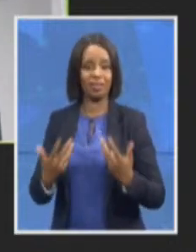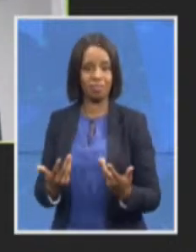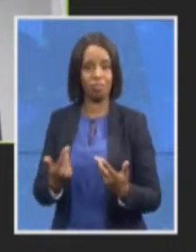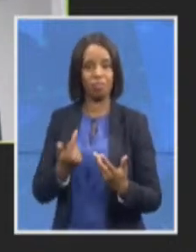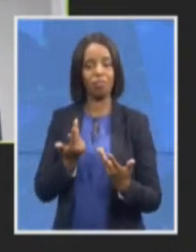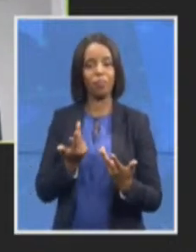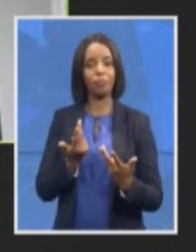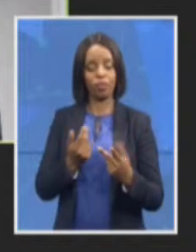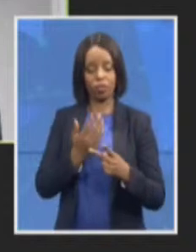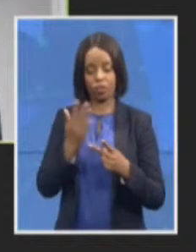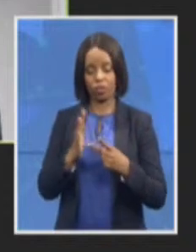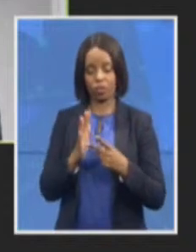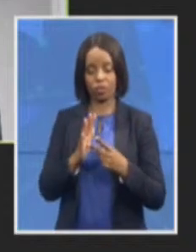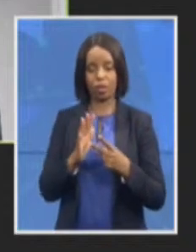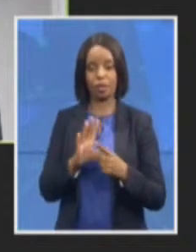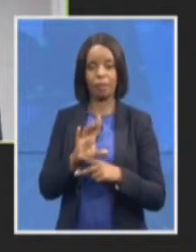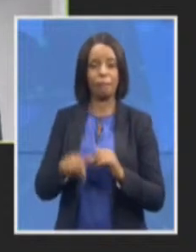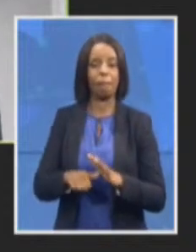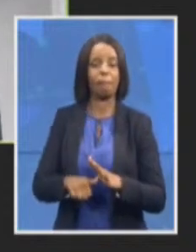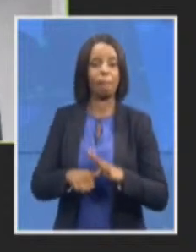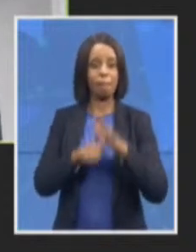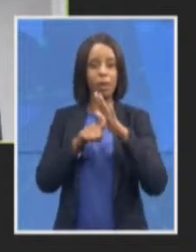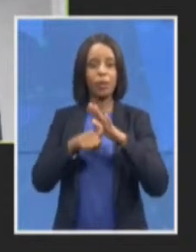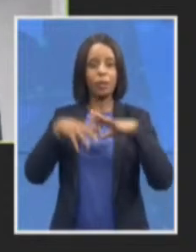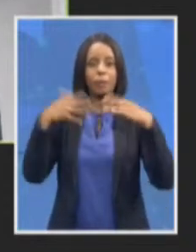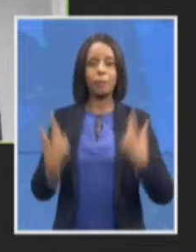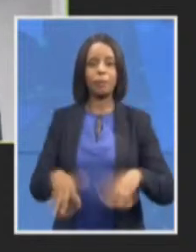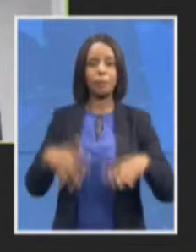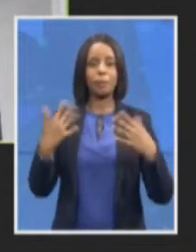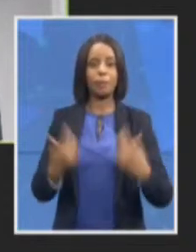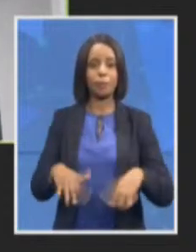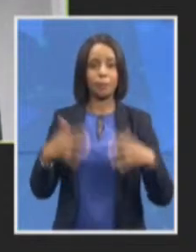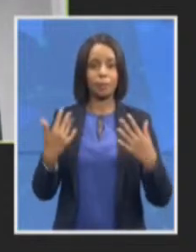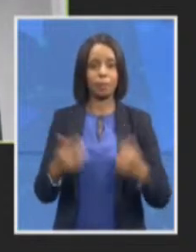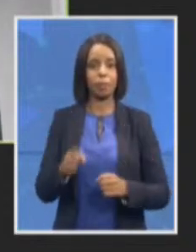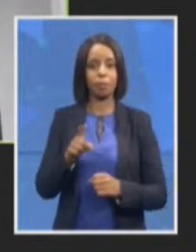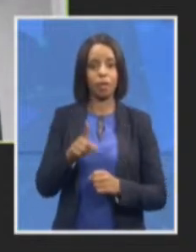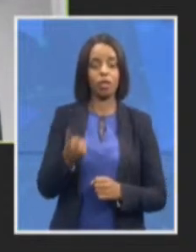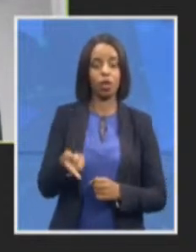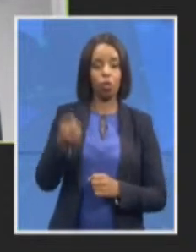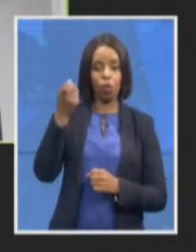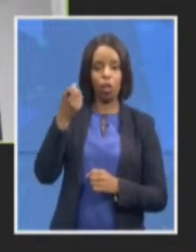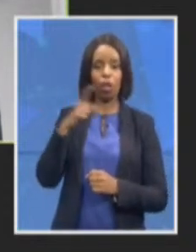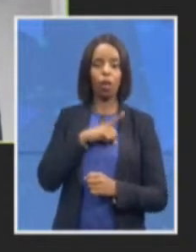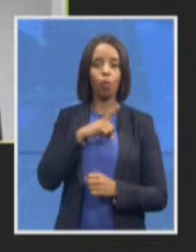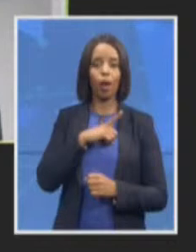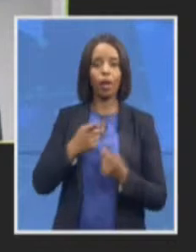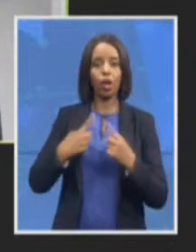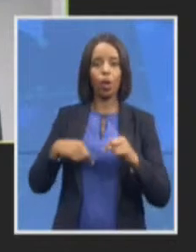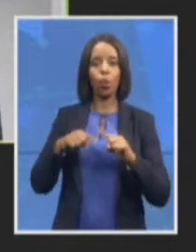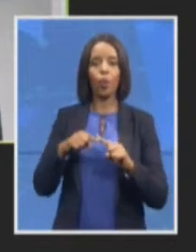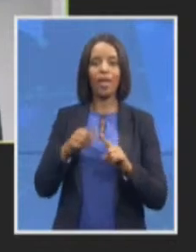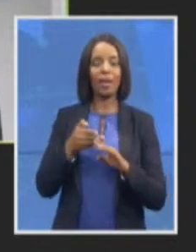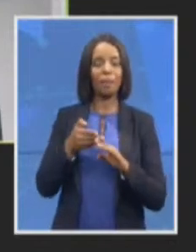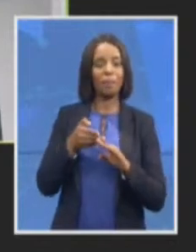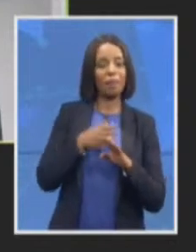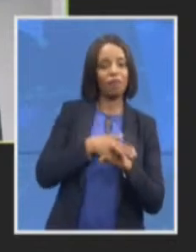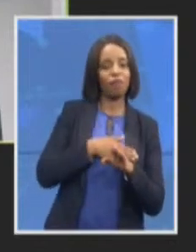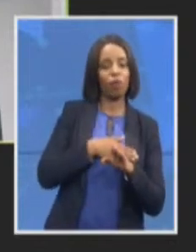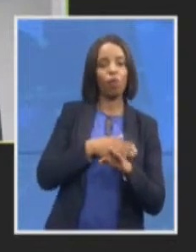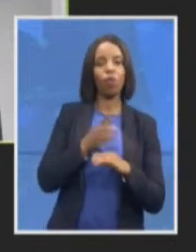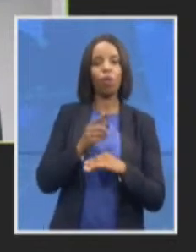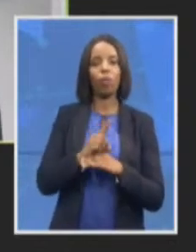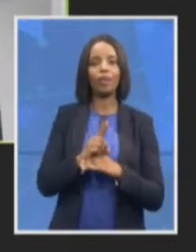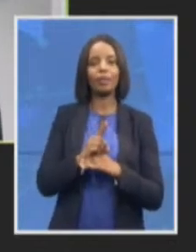what we did is we've repositioned what was the old admin and support functions under a new DNDPP